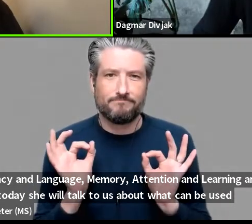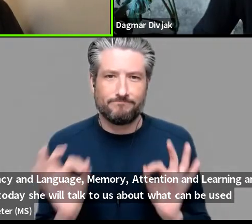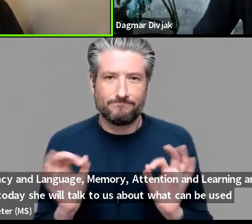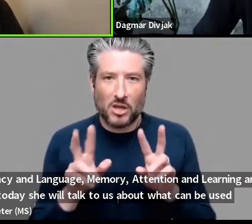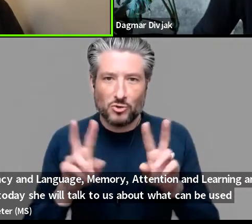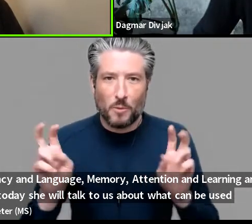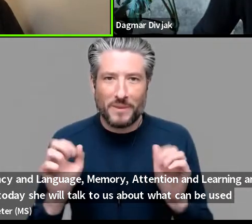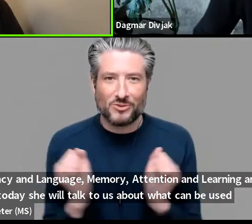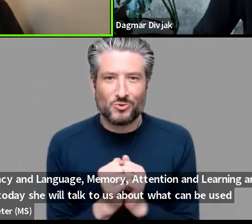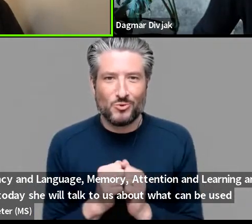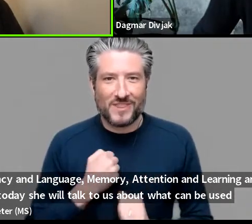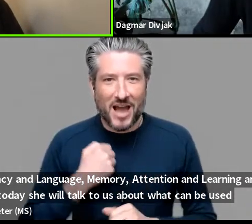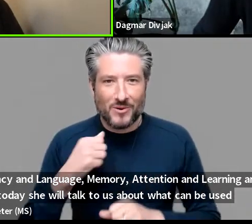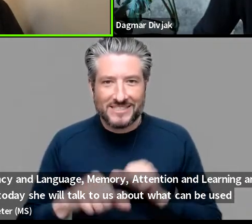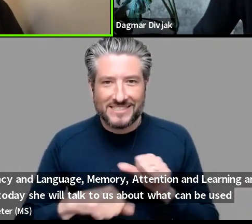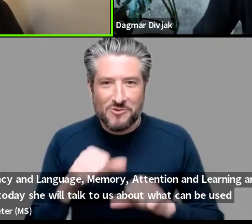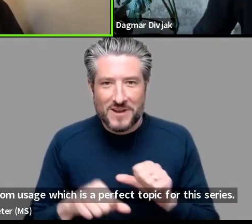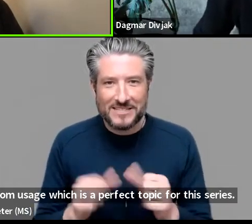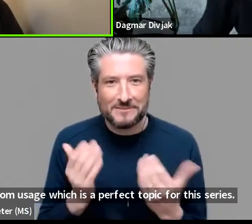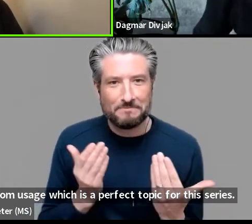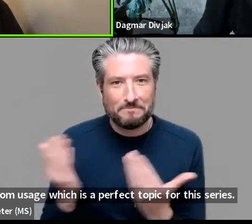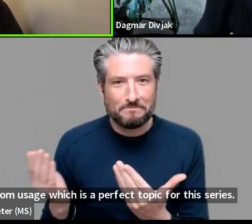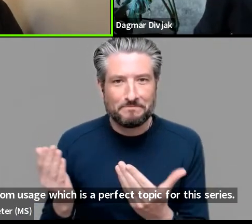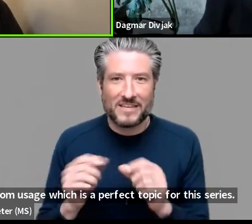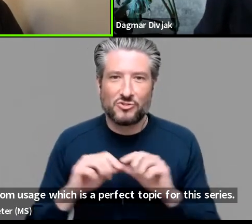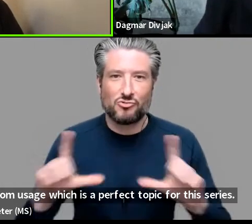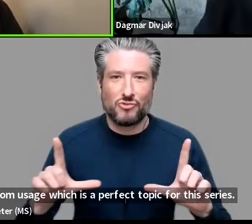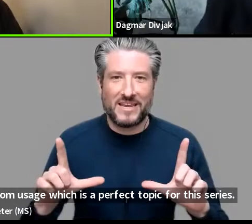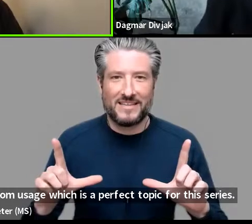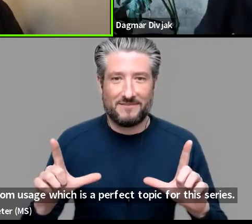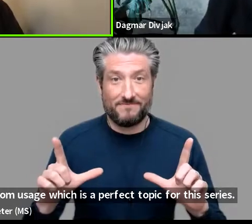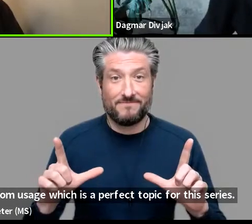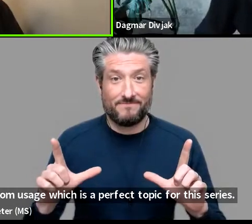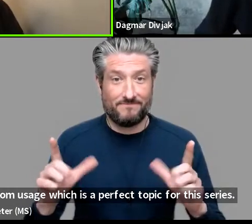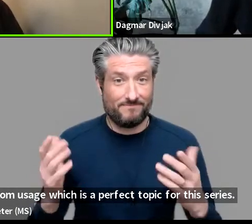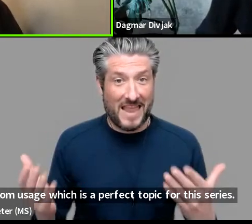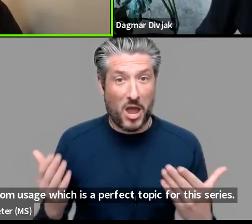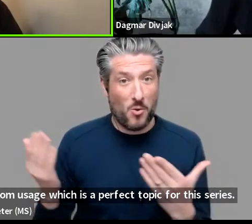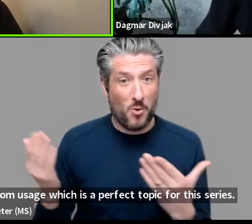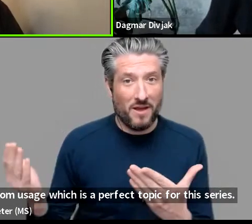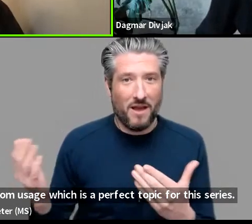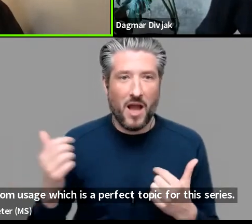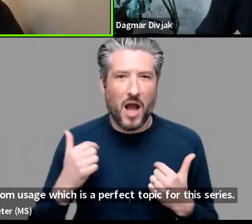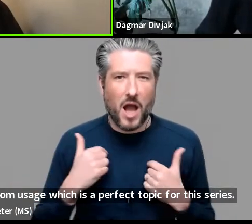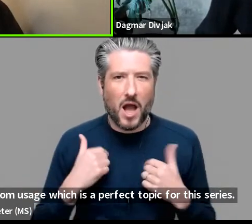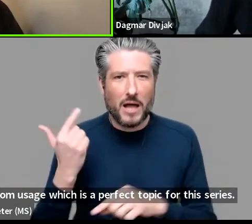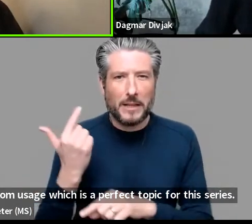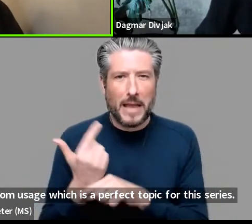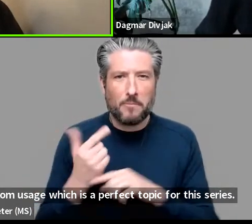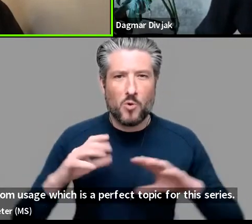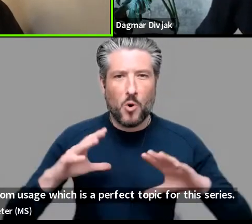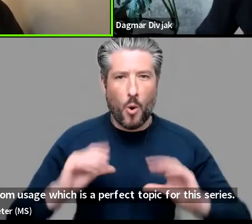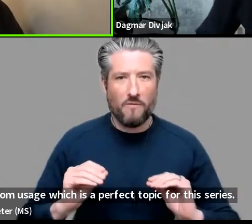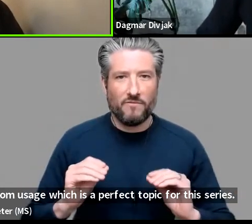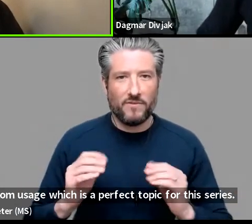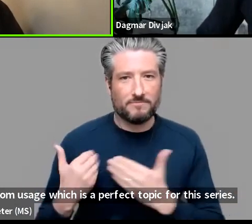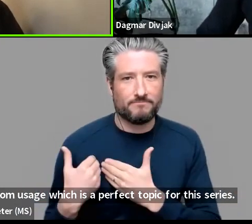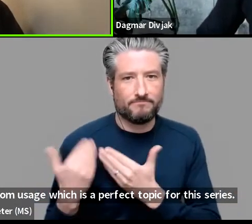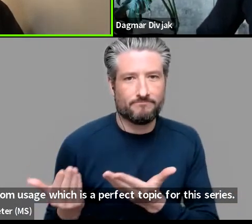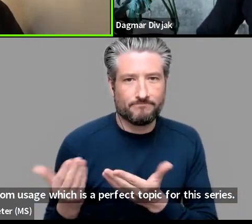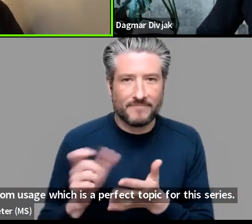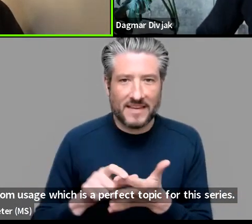uh thank you very much dagmar um you can share share your screen um and i think it's just me now i'll turn off my camera thank you okay